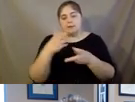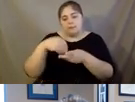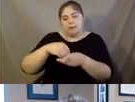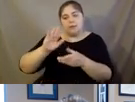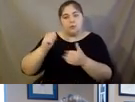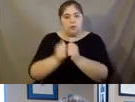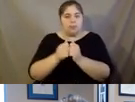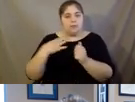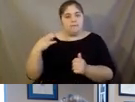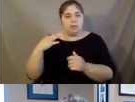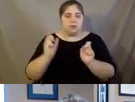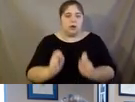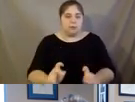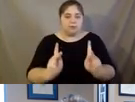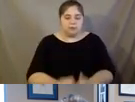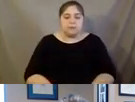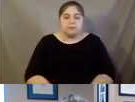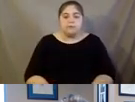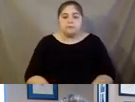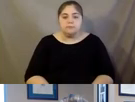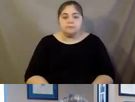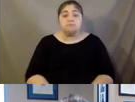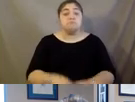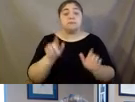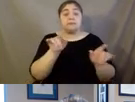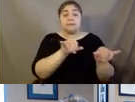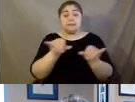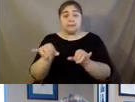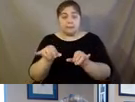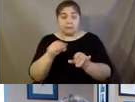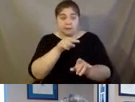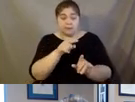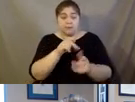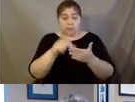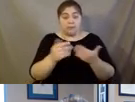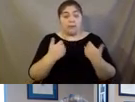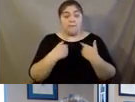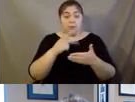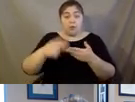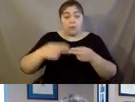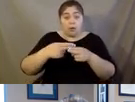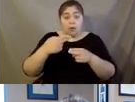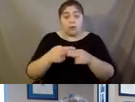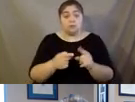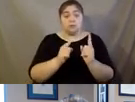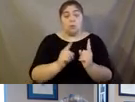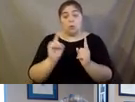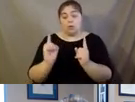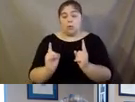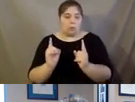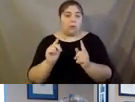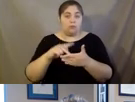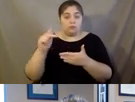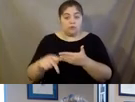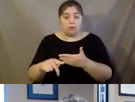volunteer opportunities. Similar to the senior companion program, we have a program called one-to-one and this recruits volunteers to serve